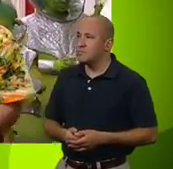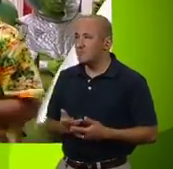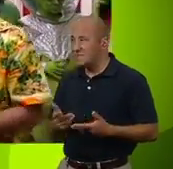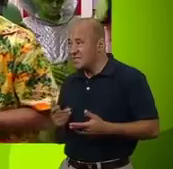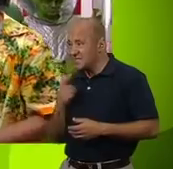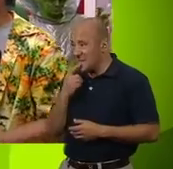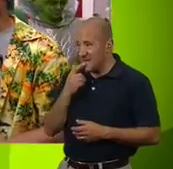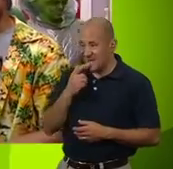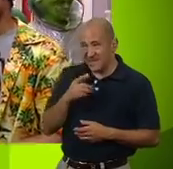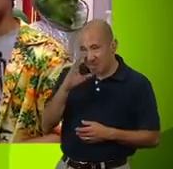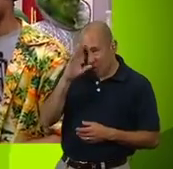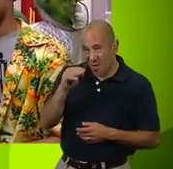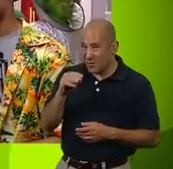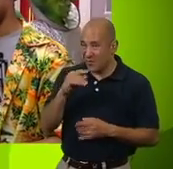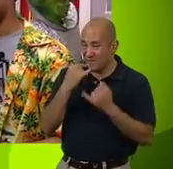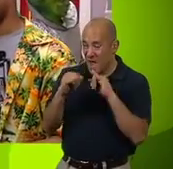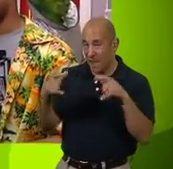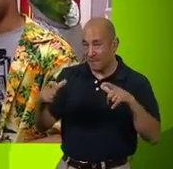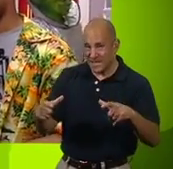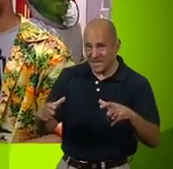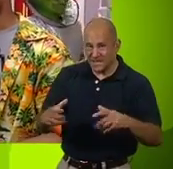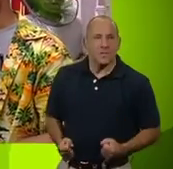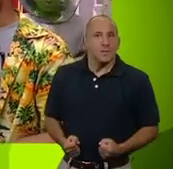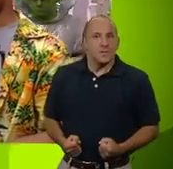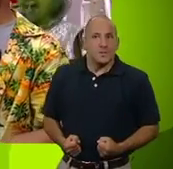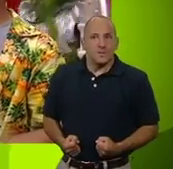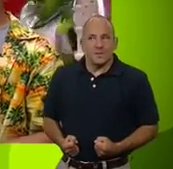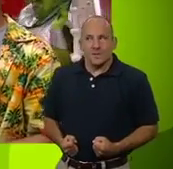Would now be a good time to mention you're not going to get your pizza. Oh!